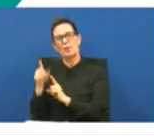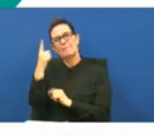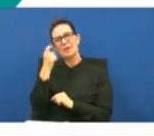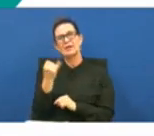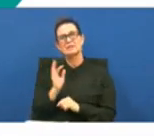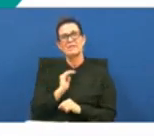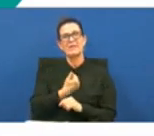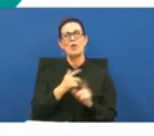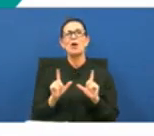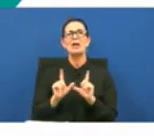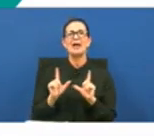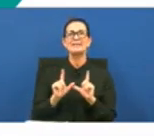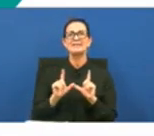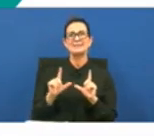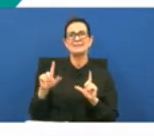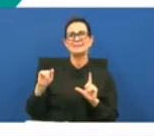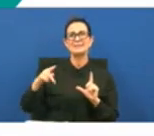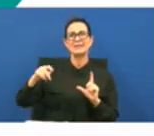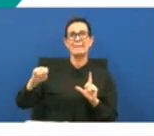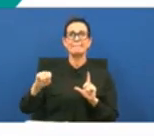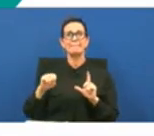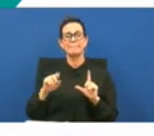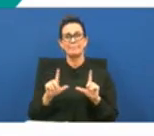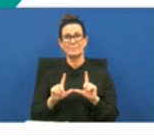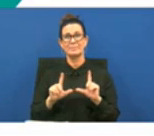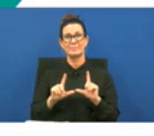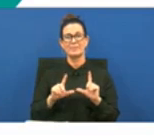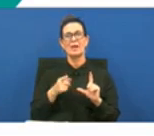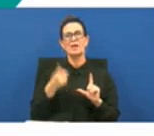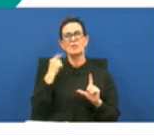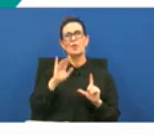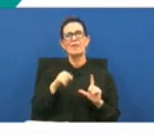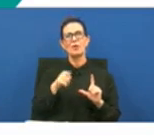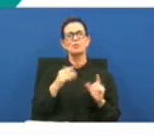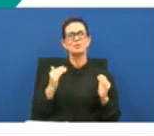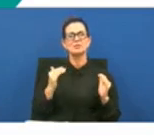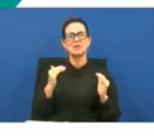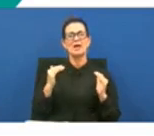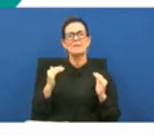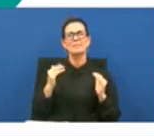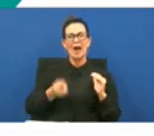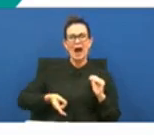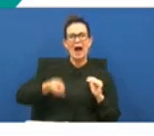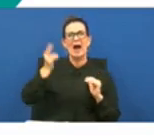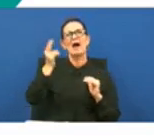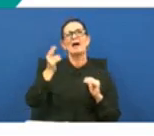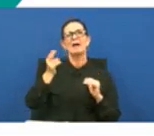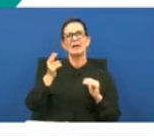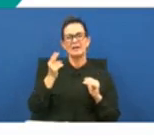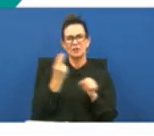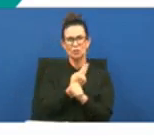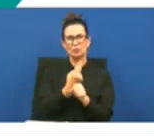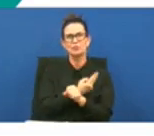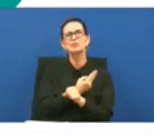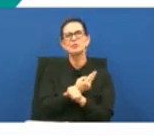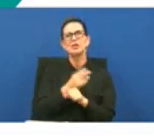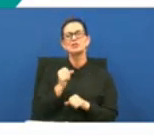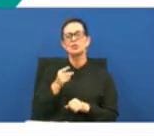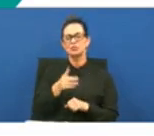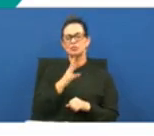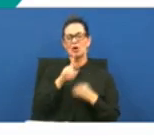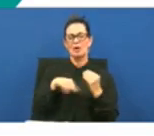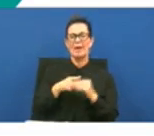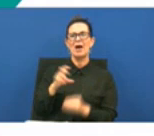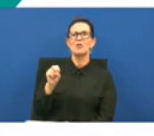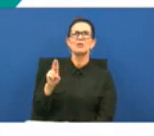our licensing type is for people who have a high acuity level and a substance use issue so when you're talking about that substance you